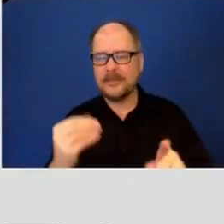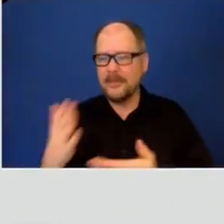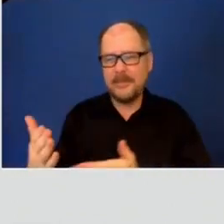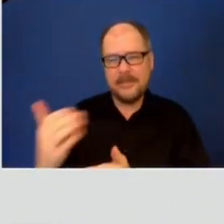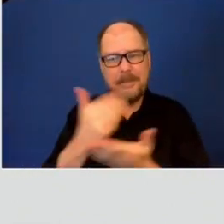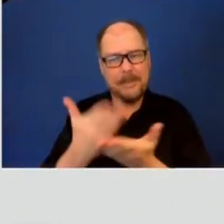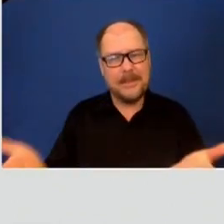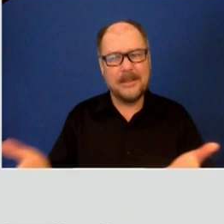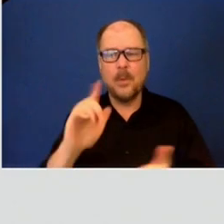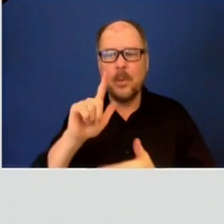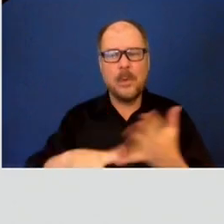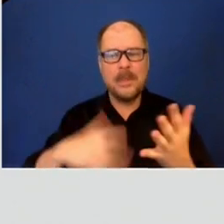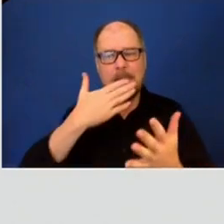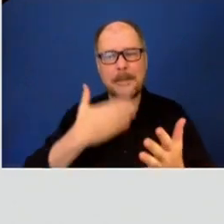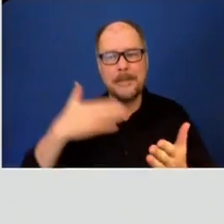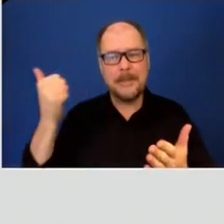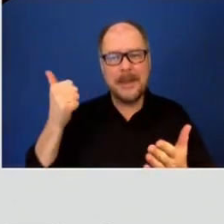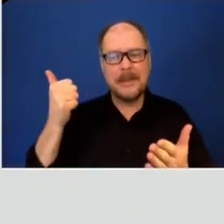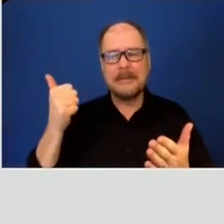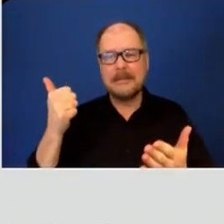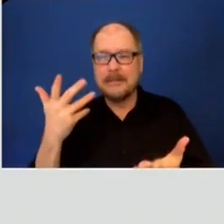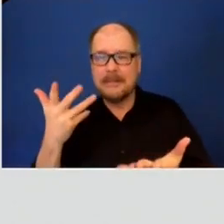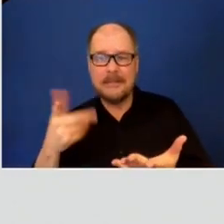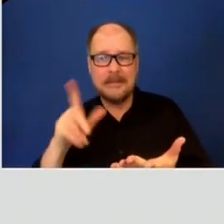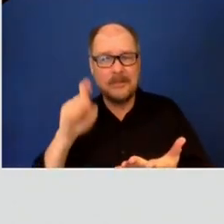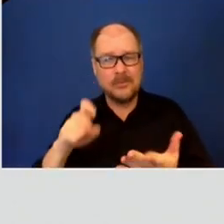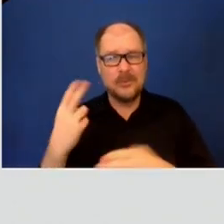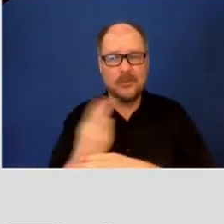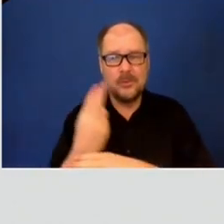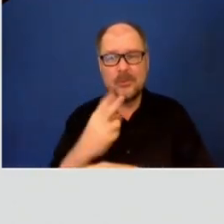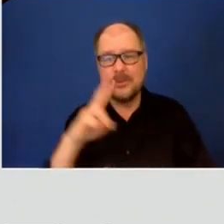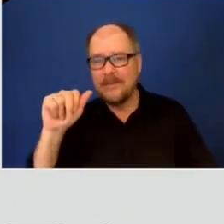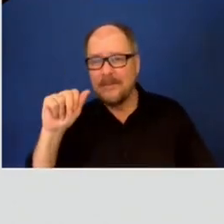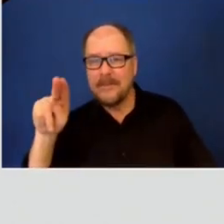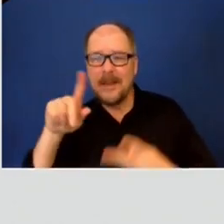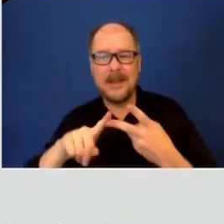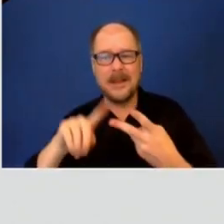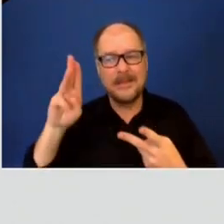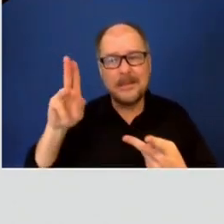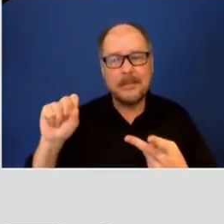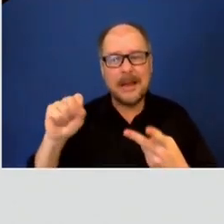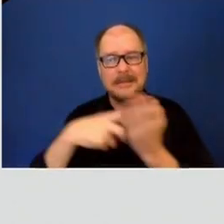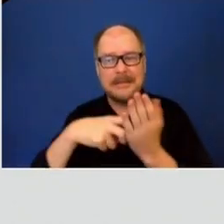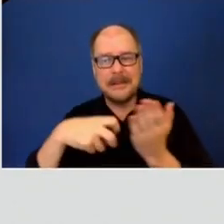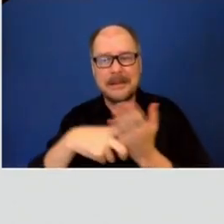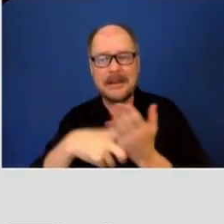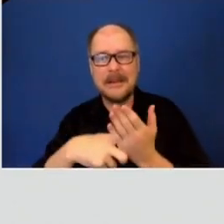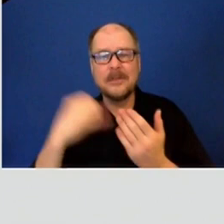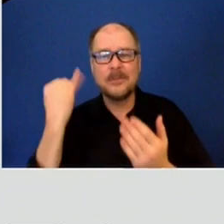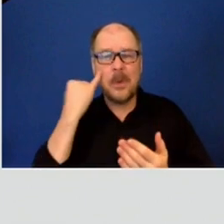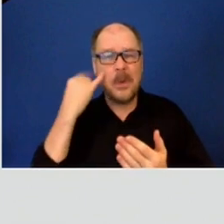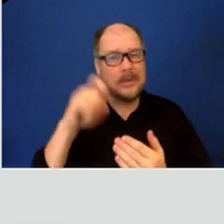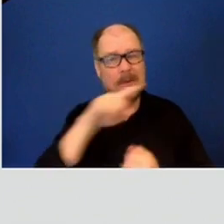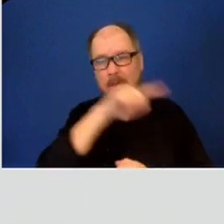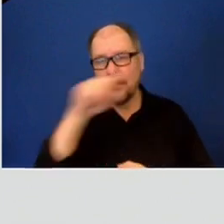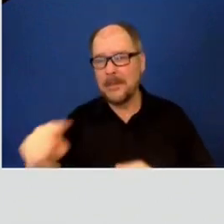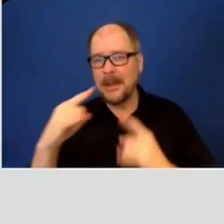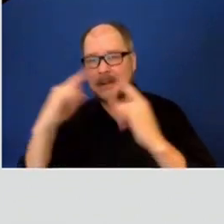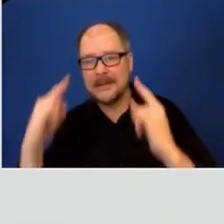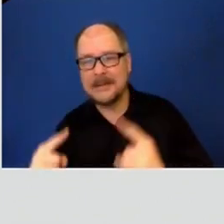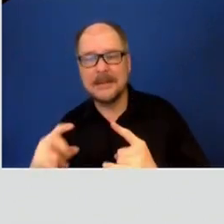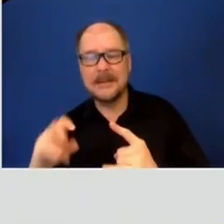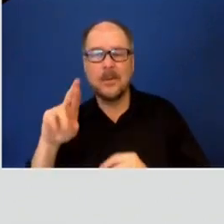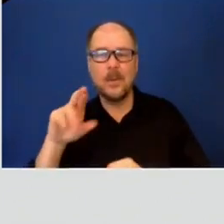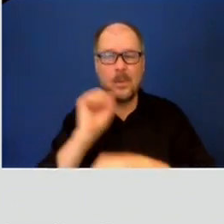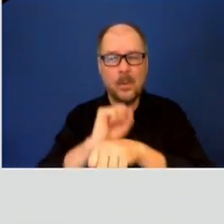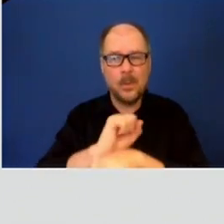strategy for them? Is it taking the van? Are there bus tickets provided? What do they need to do if they need to get back to Tent City or to work or anywhere else?